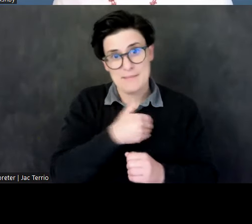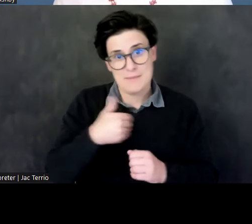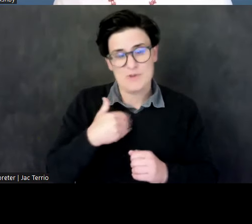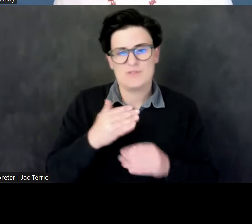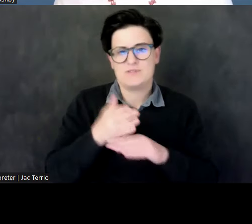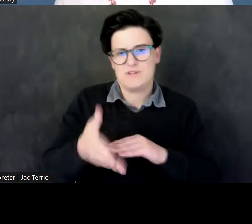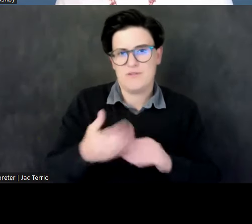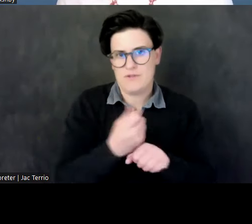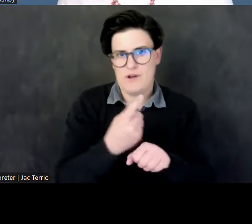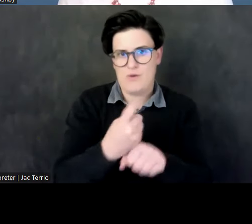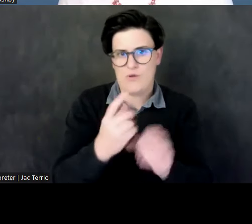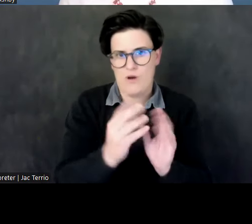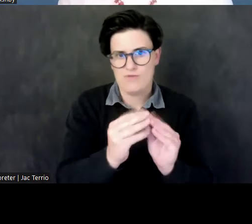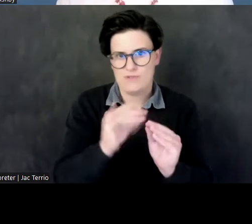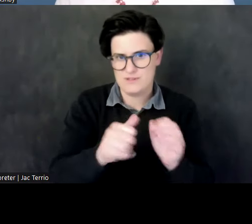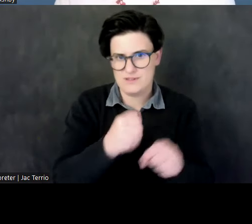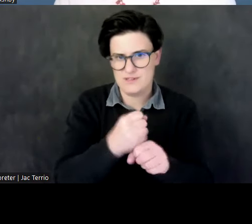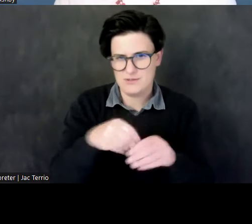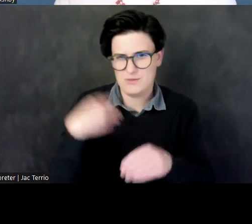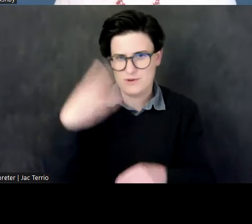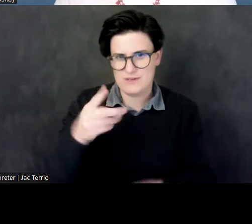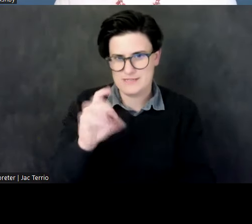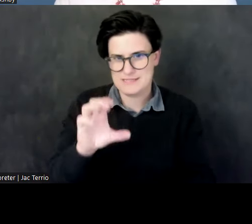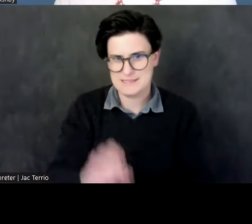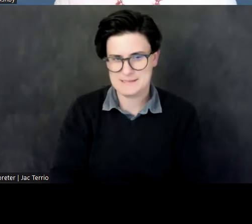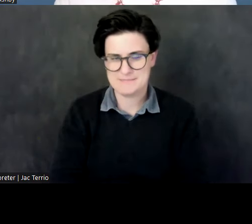conference that year in Washington, D.C.